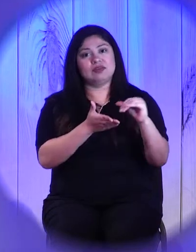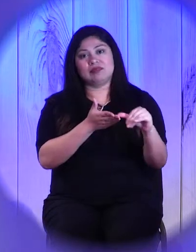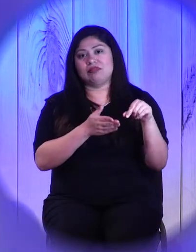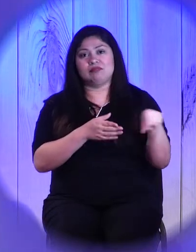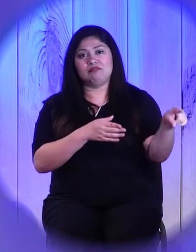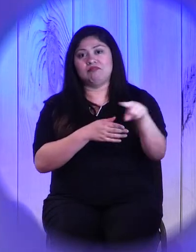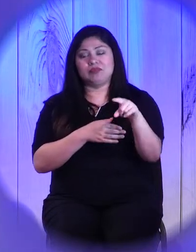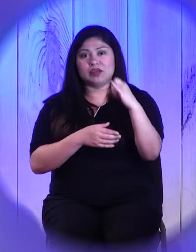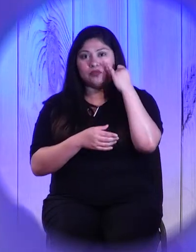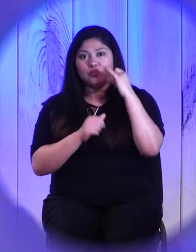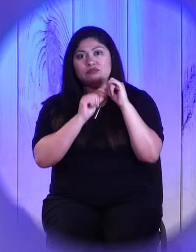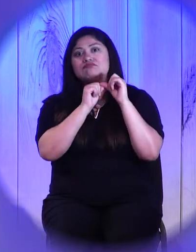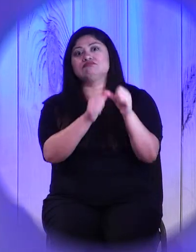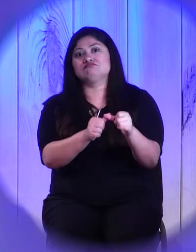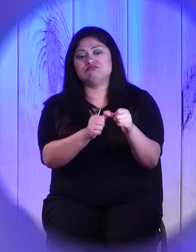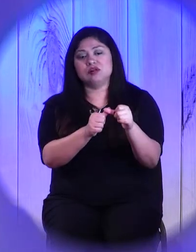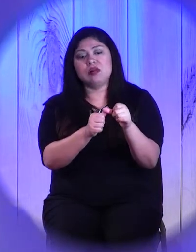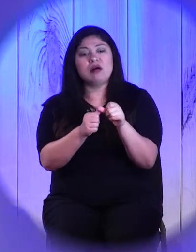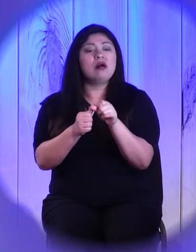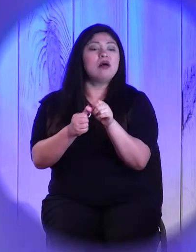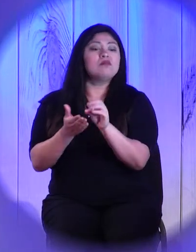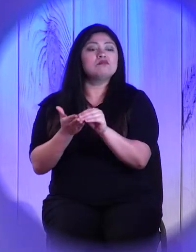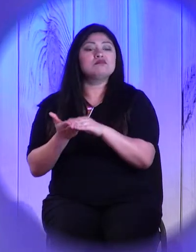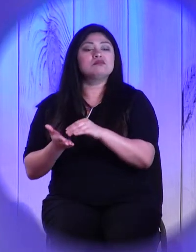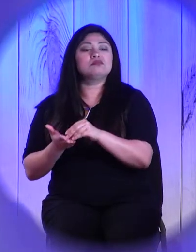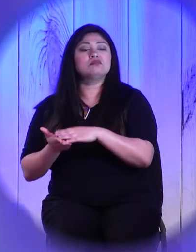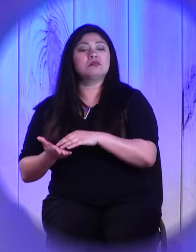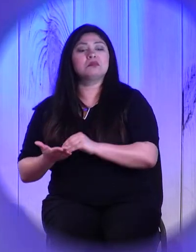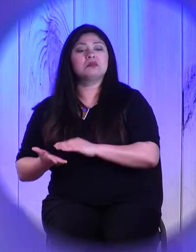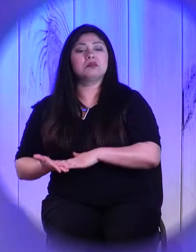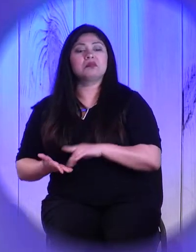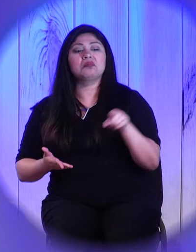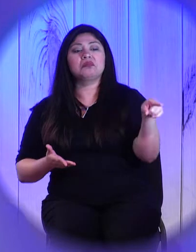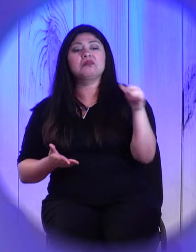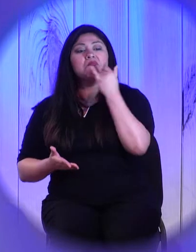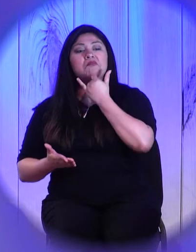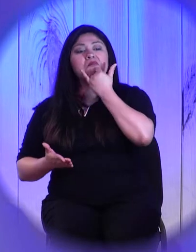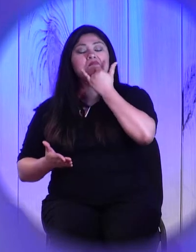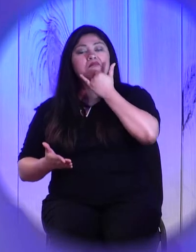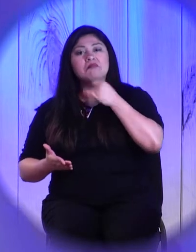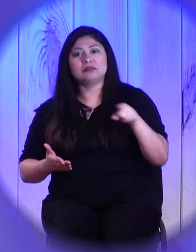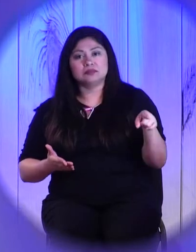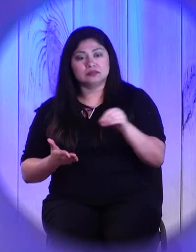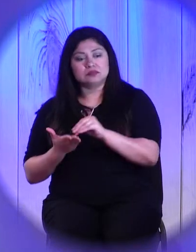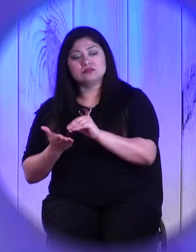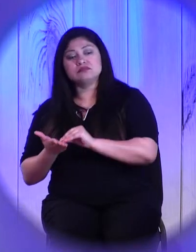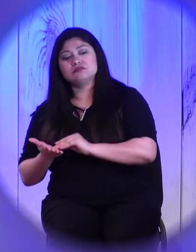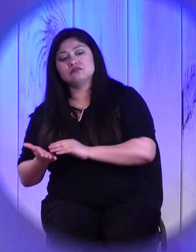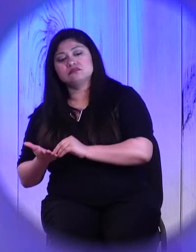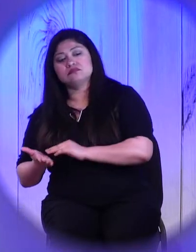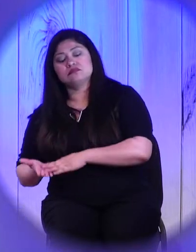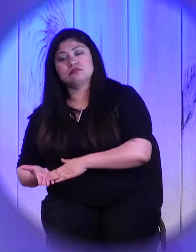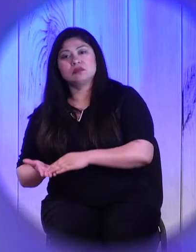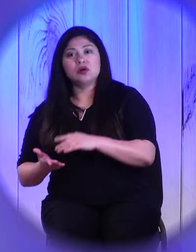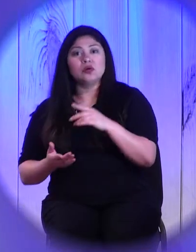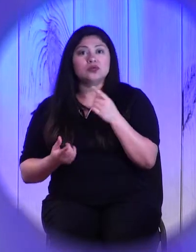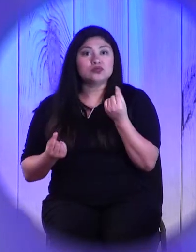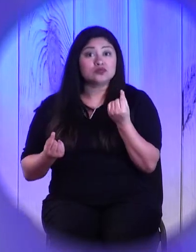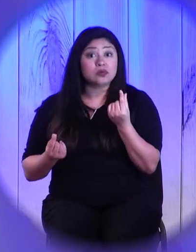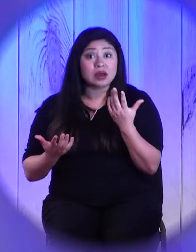even when they say they are forgiving people, haven't actually forgiven them. They are just postponing revenge.